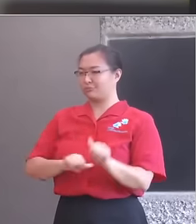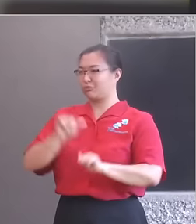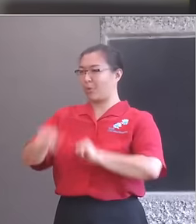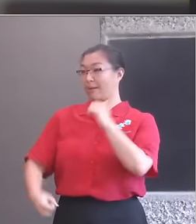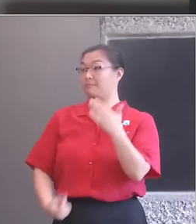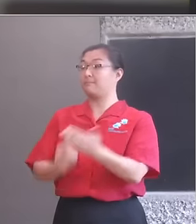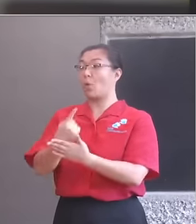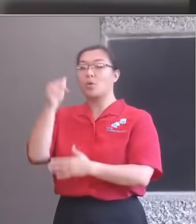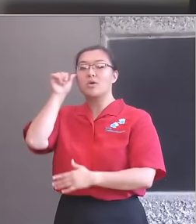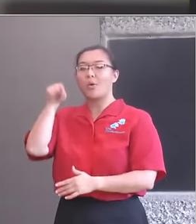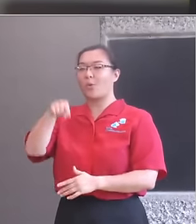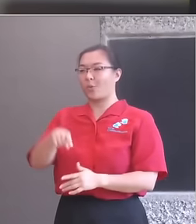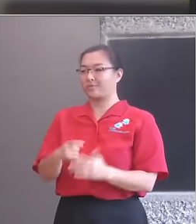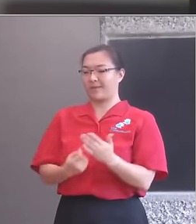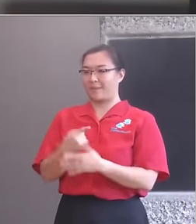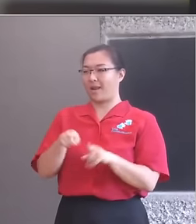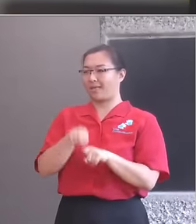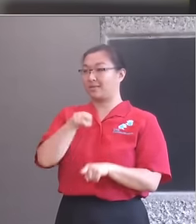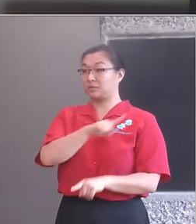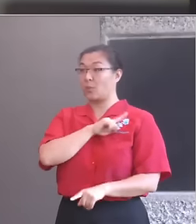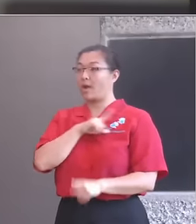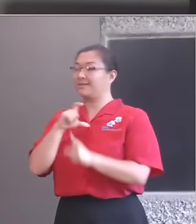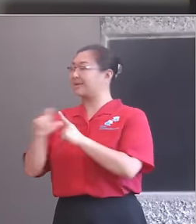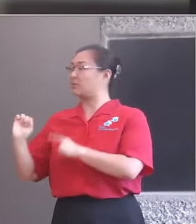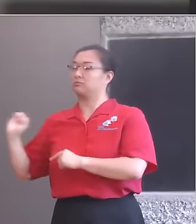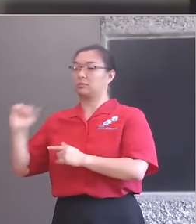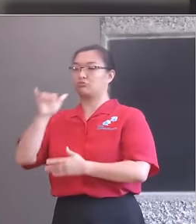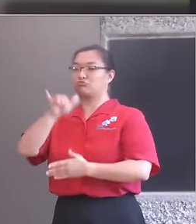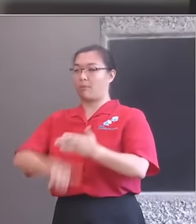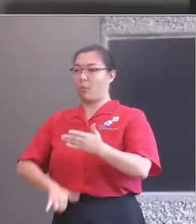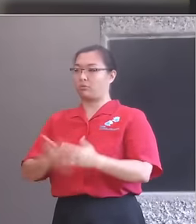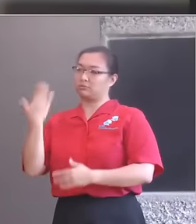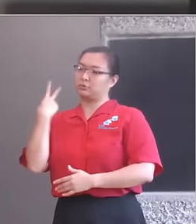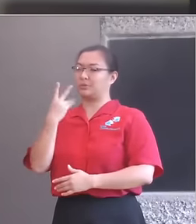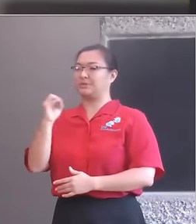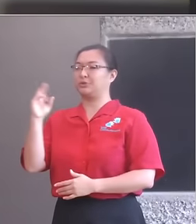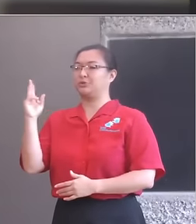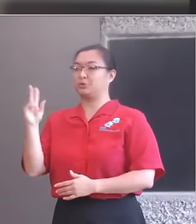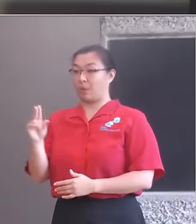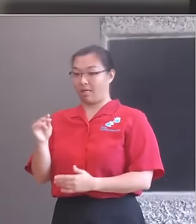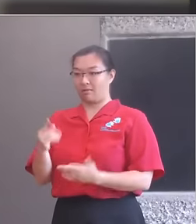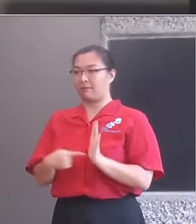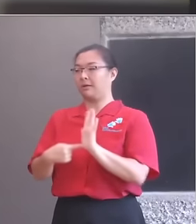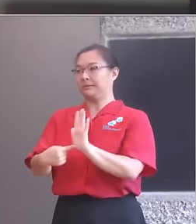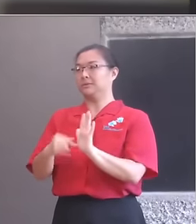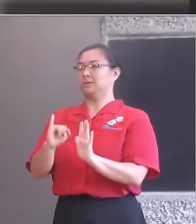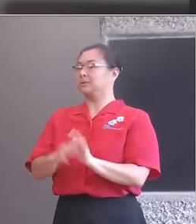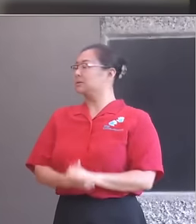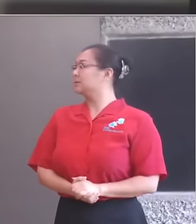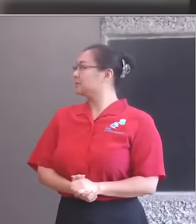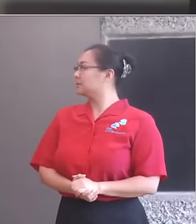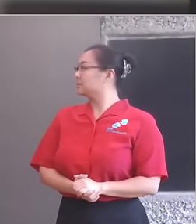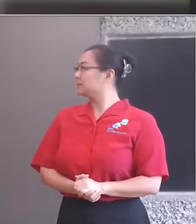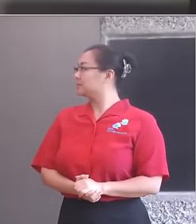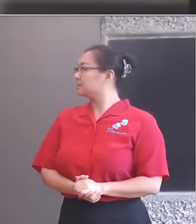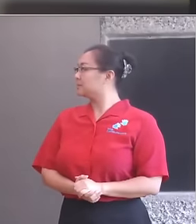Darren's review of Cultural Education in 2012, authored by Darren, of course, for the government. The findings of that